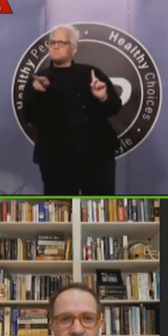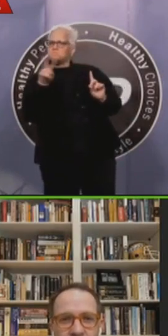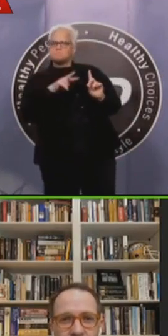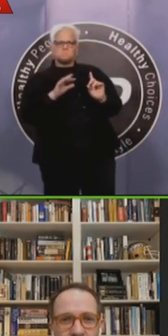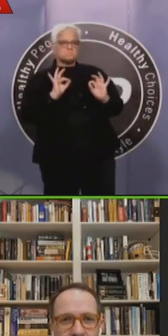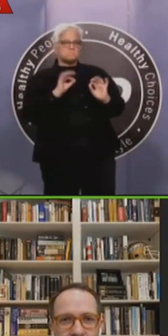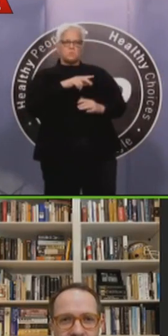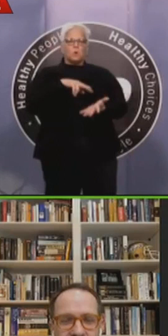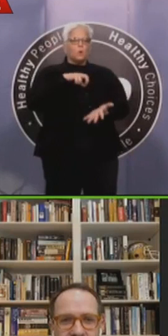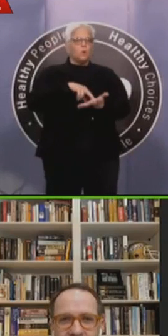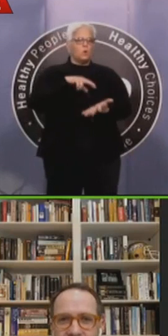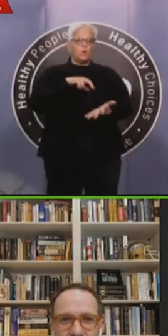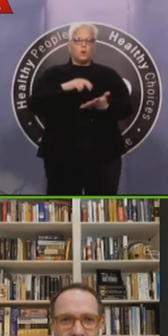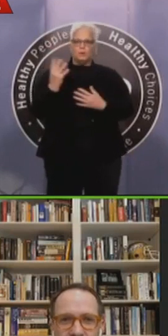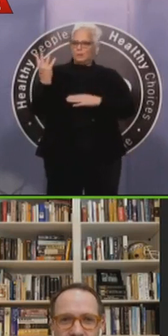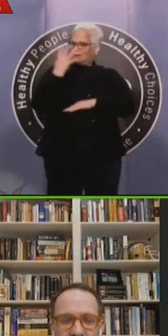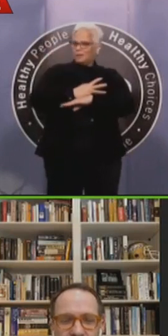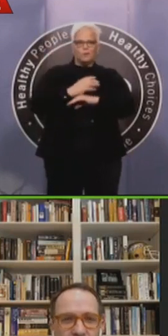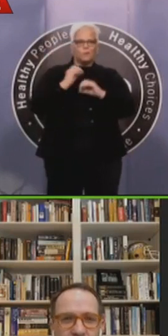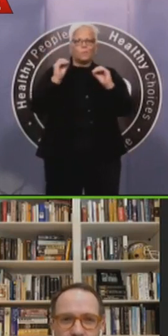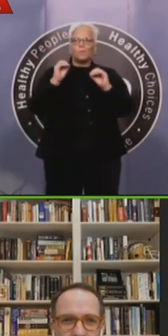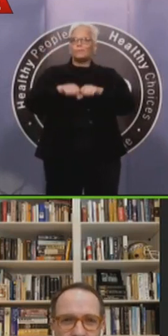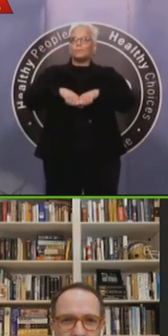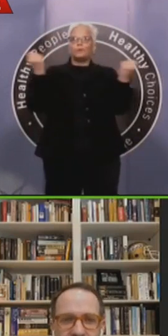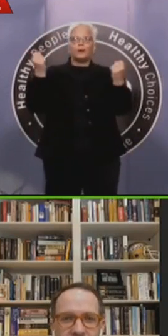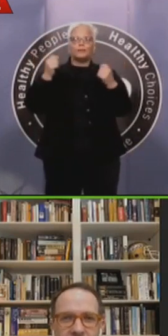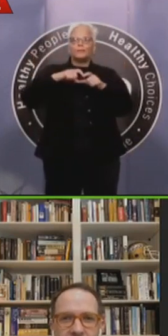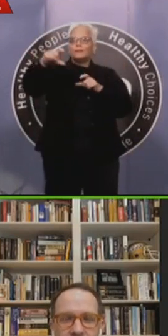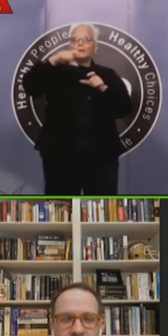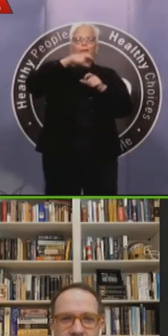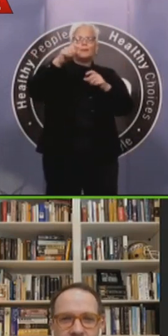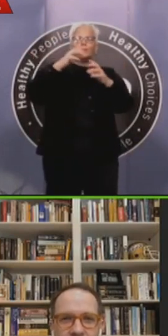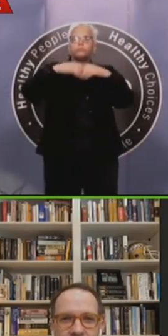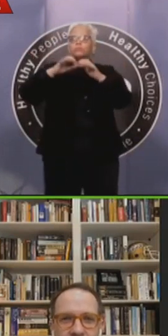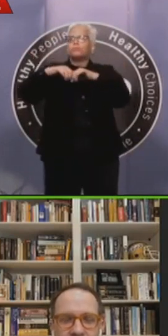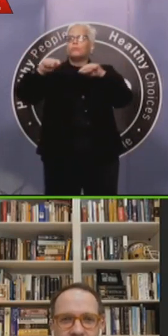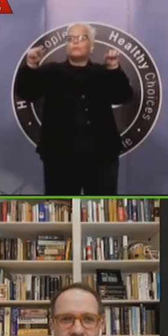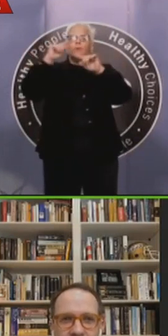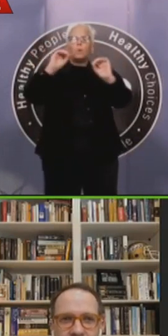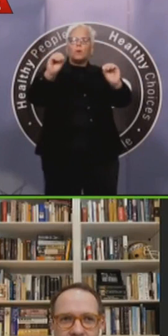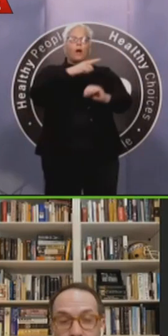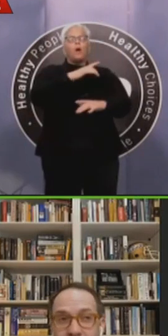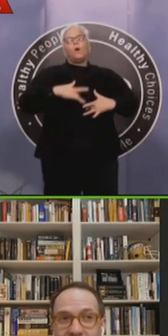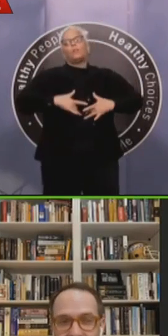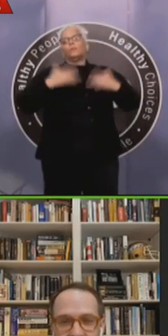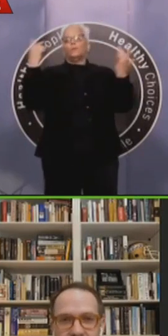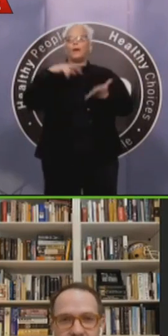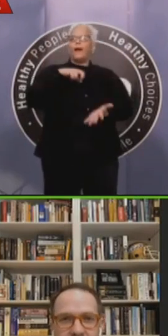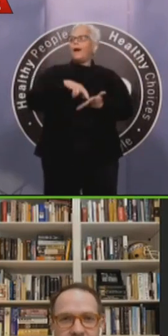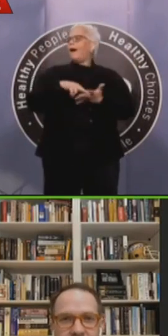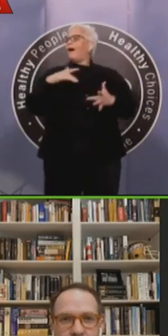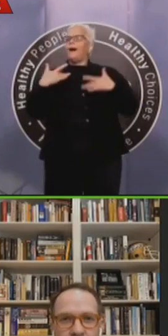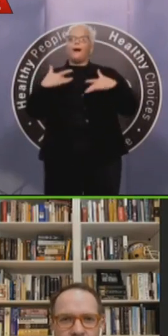especially in our water and sewer department that are out there doing just incredible work. Um, and that we've not